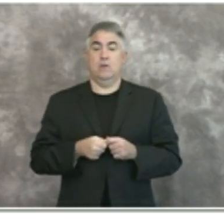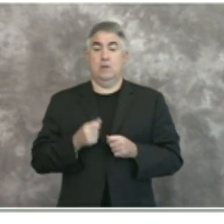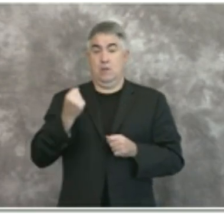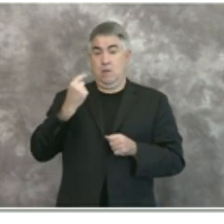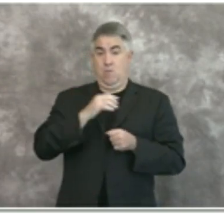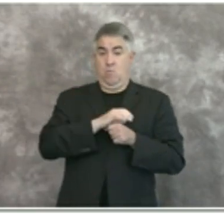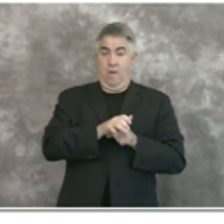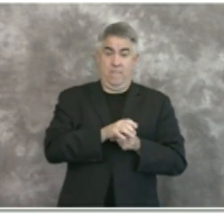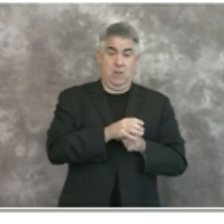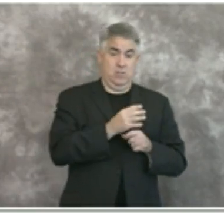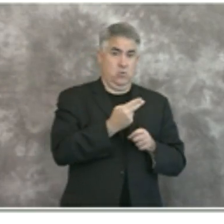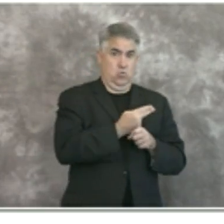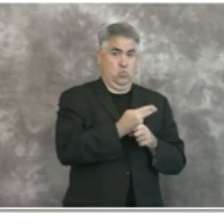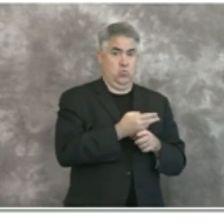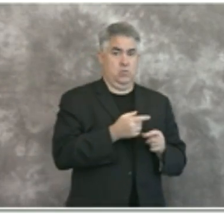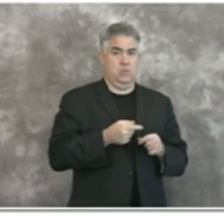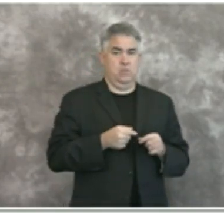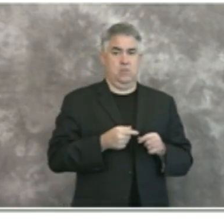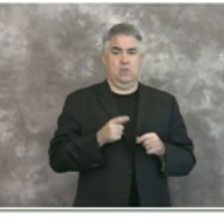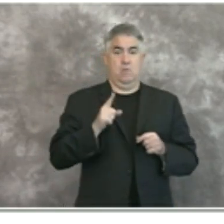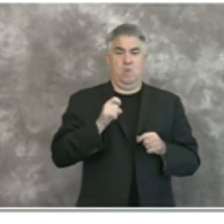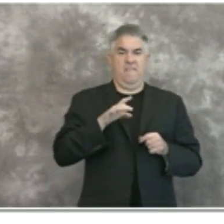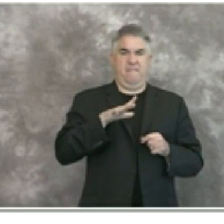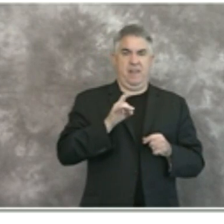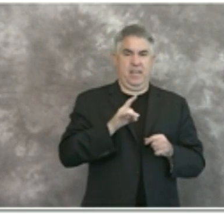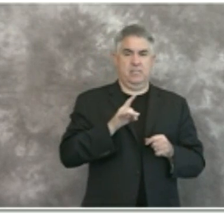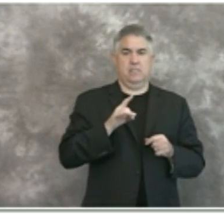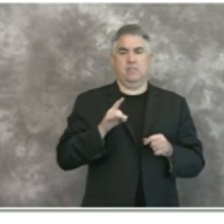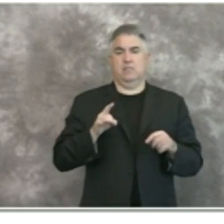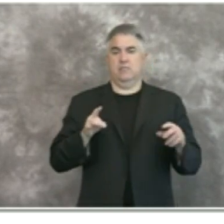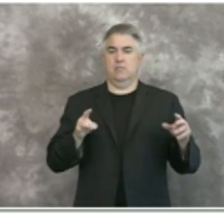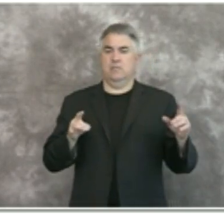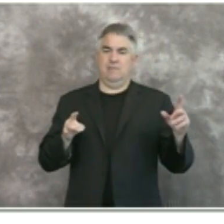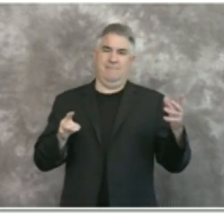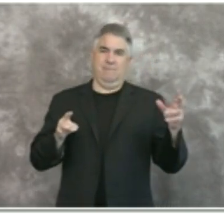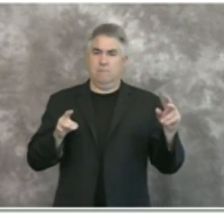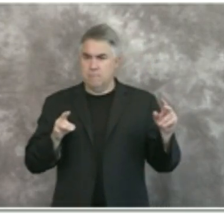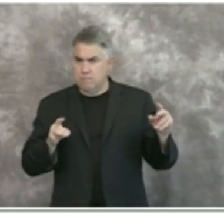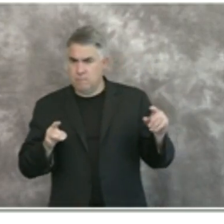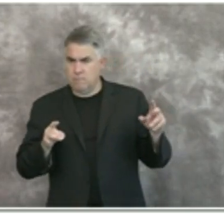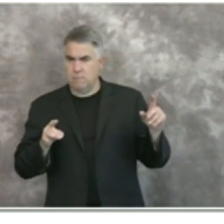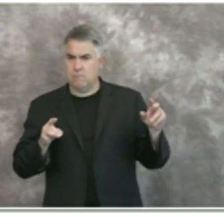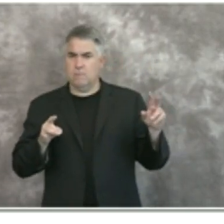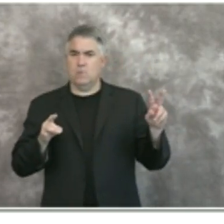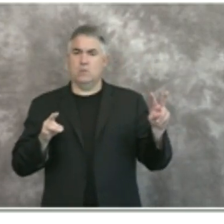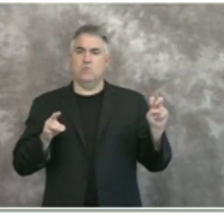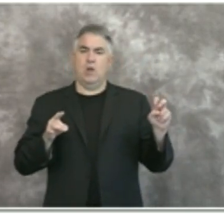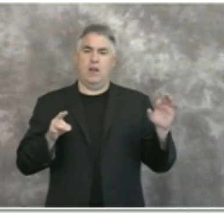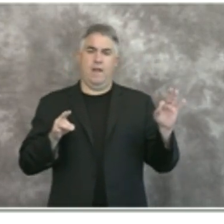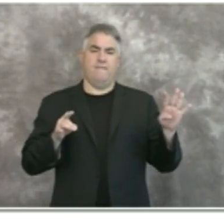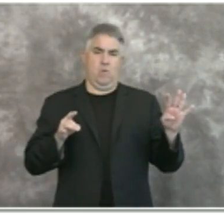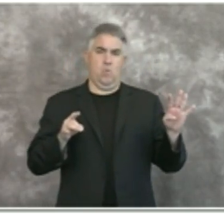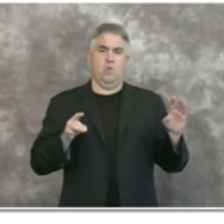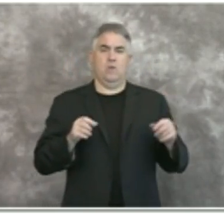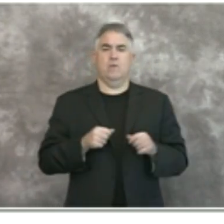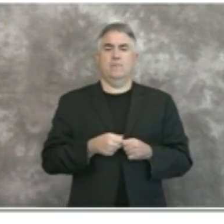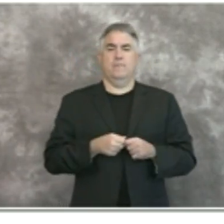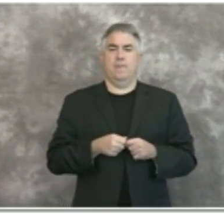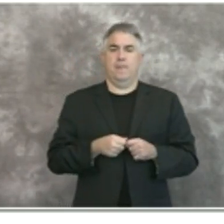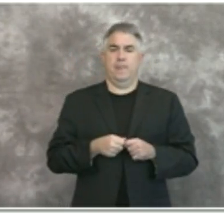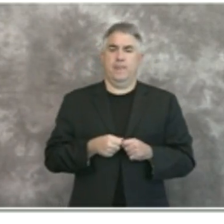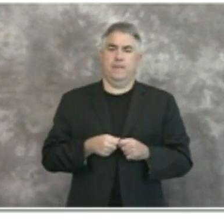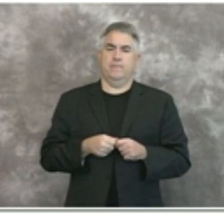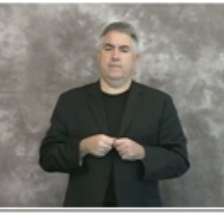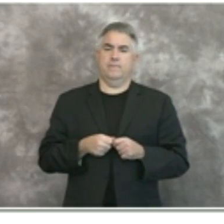utilization at 158 non-covid there at 294 and again the icu bed capacity at 64. again one of the immediate